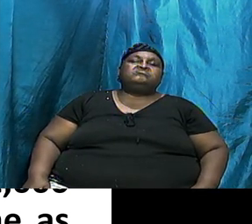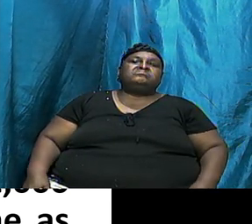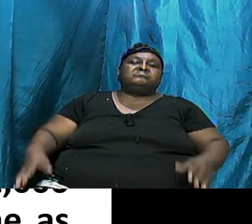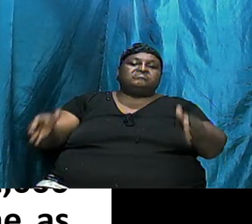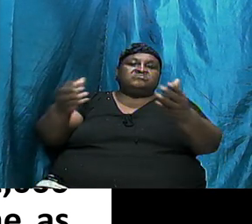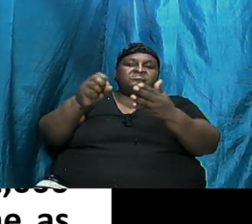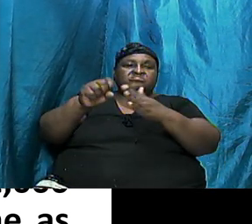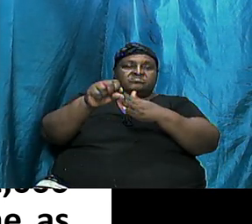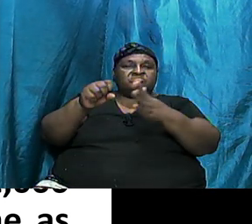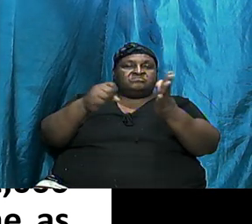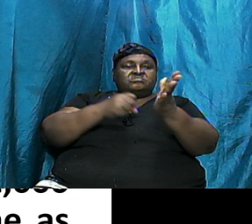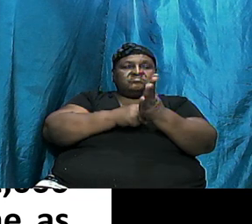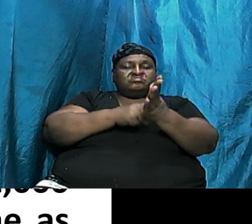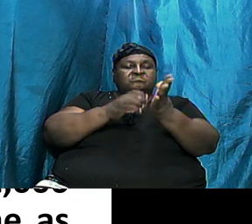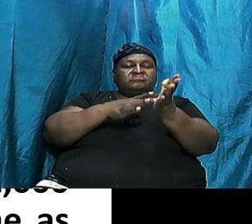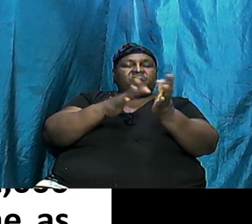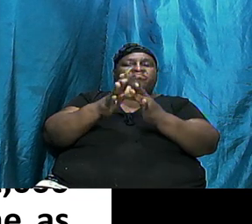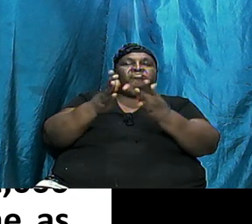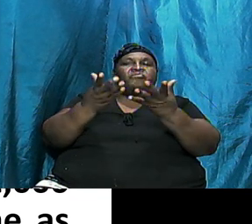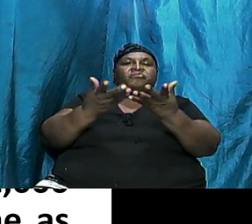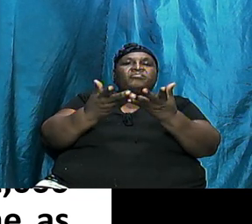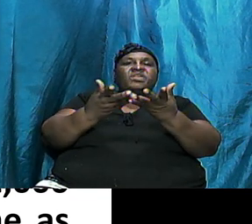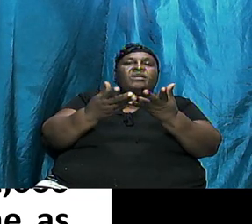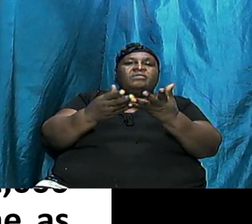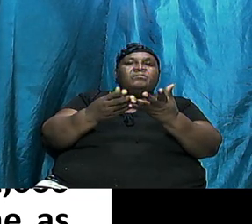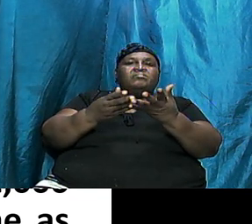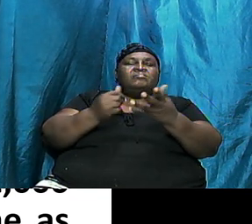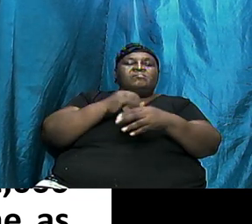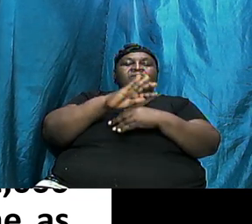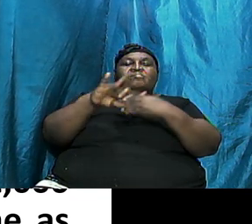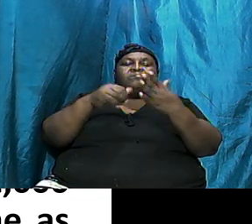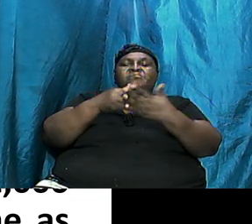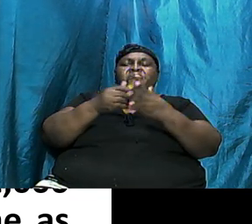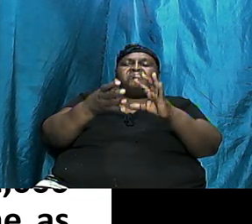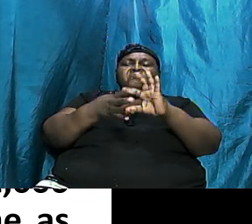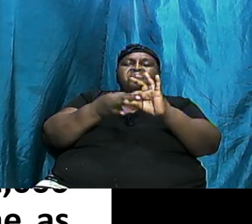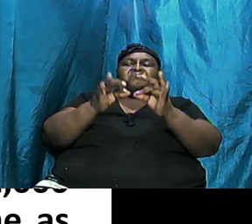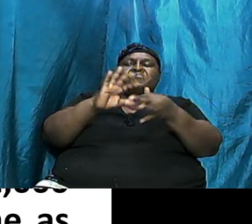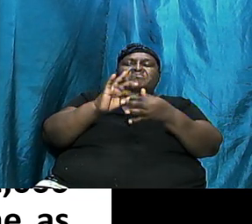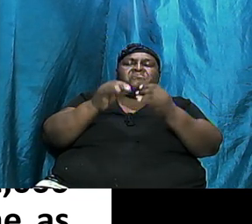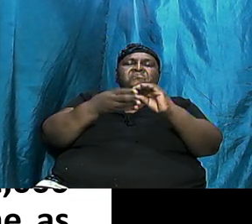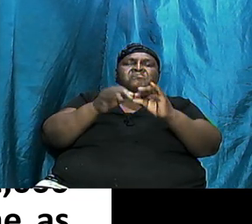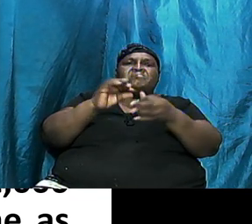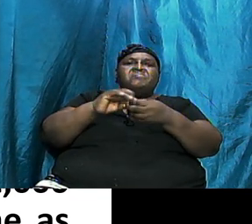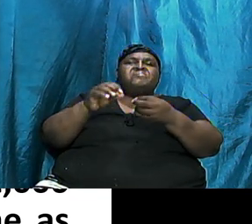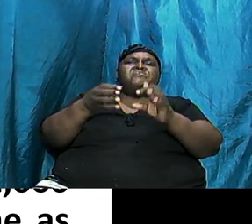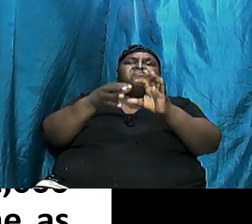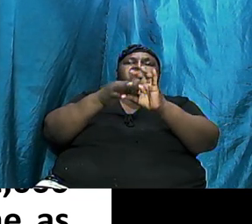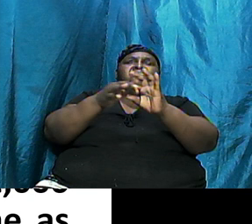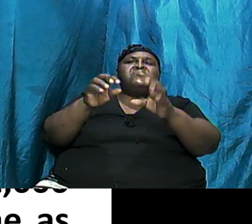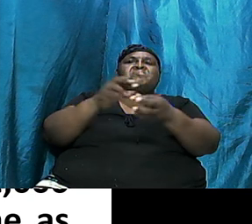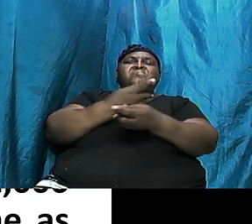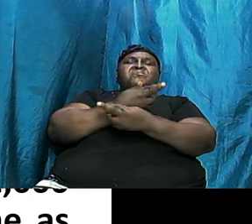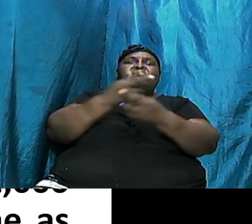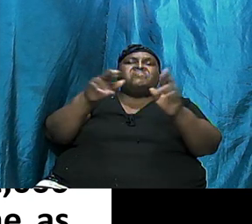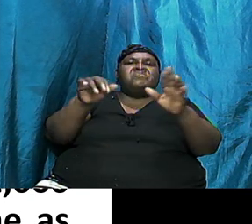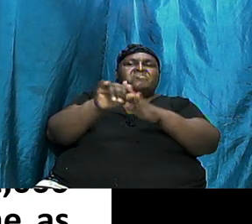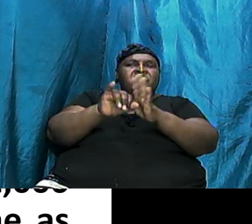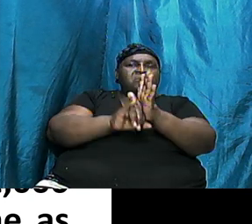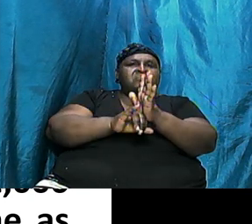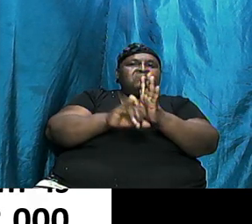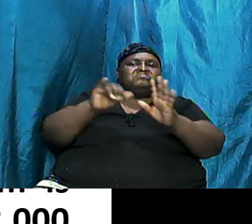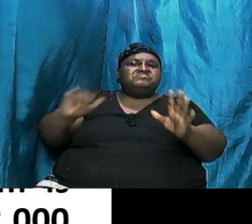Is Given To The Whole Story Of Redemption And That Is